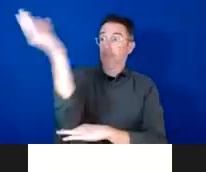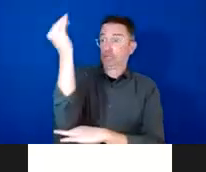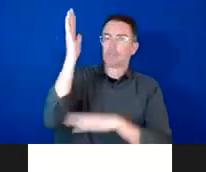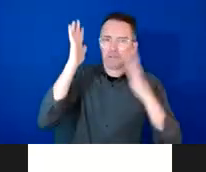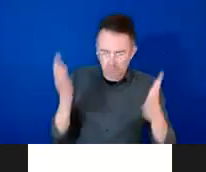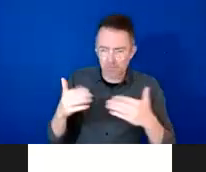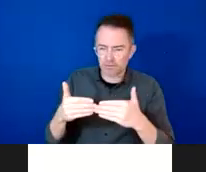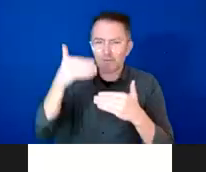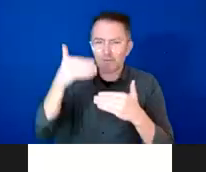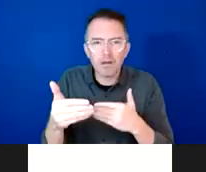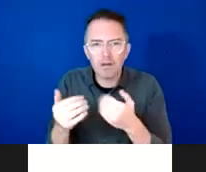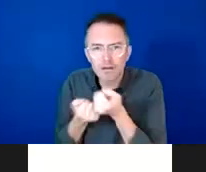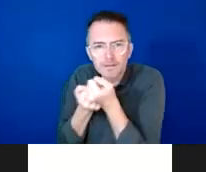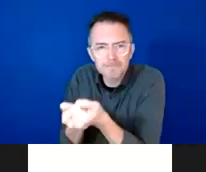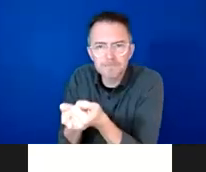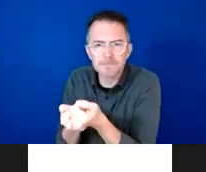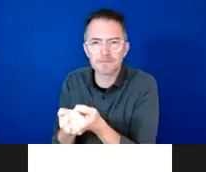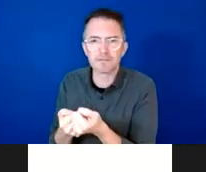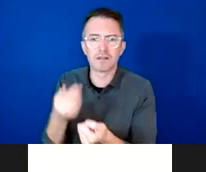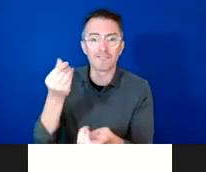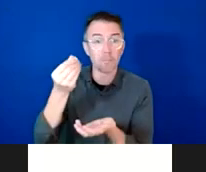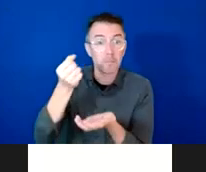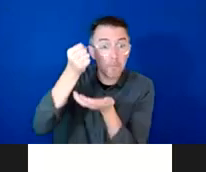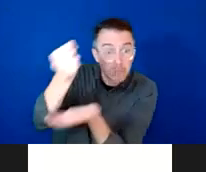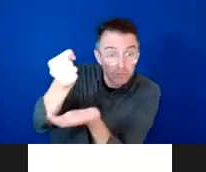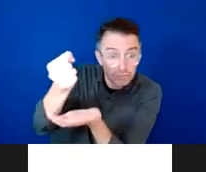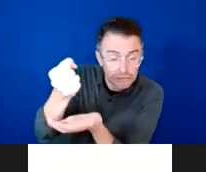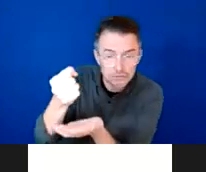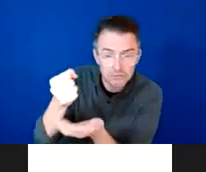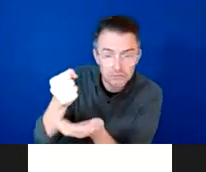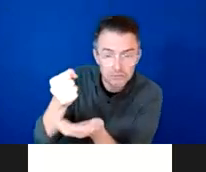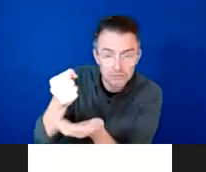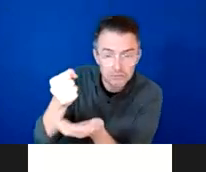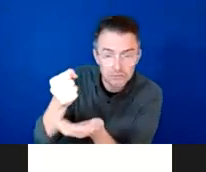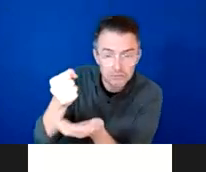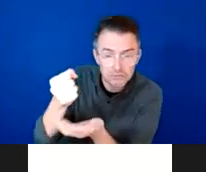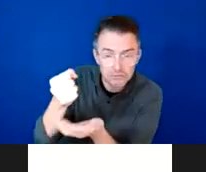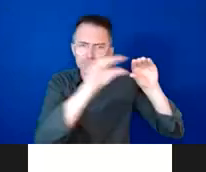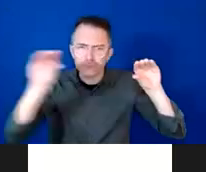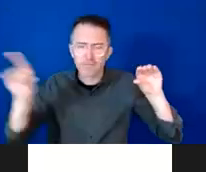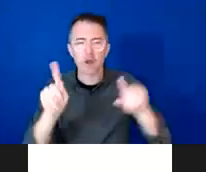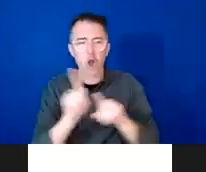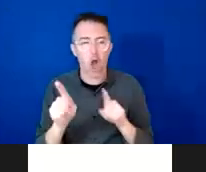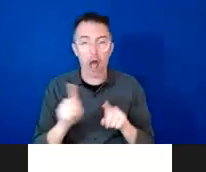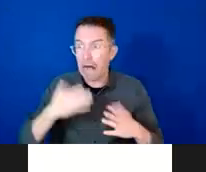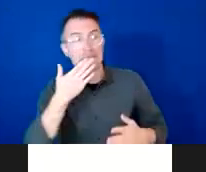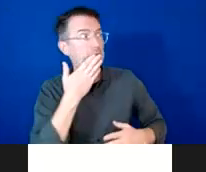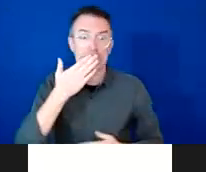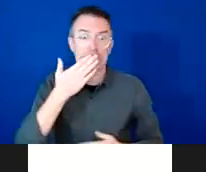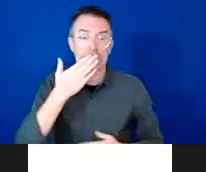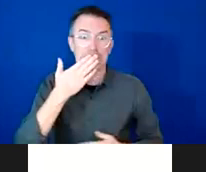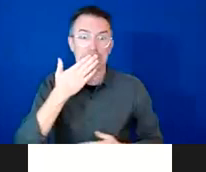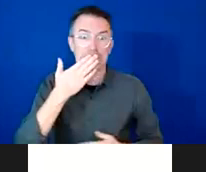investing in emergency preparedness strengthens the health system so our responses can be quicker